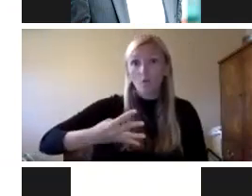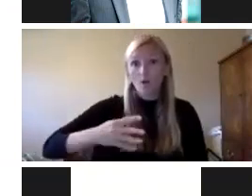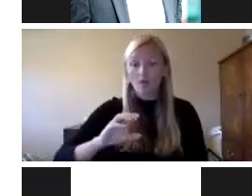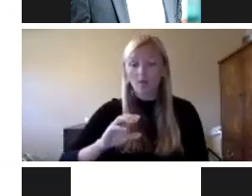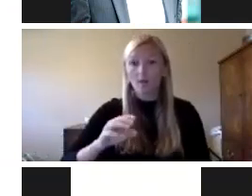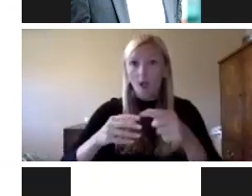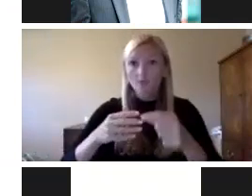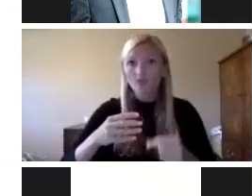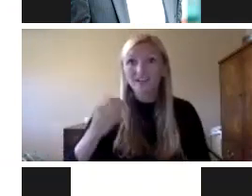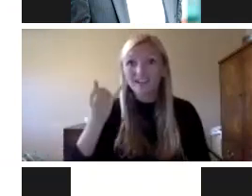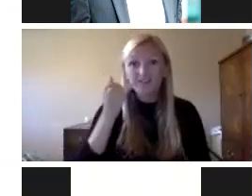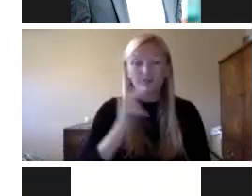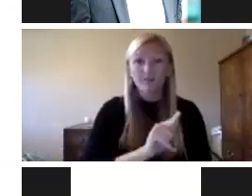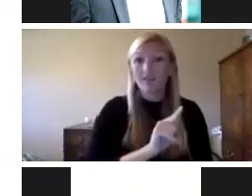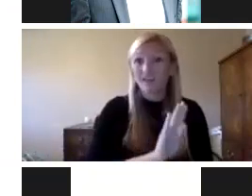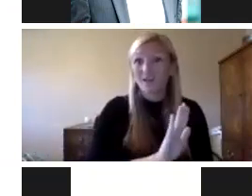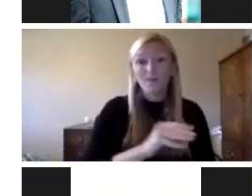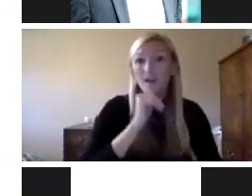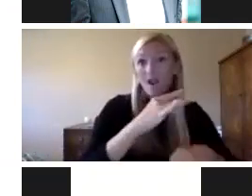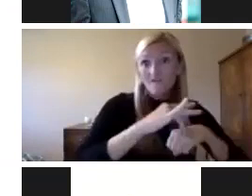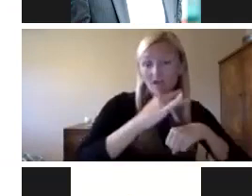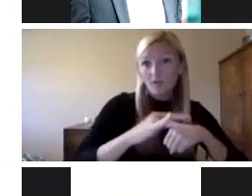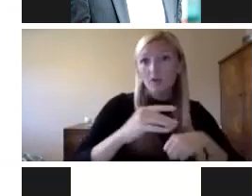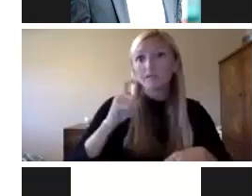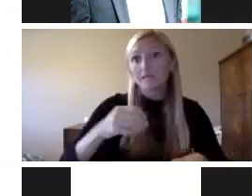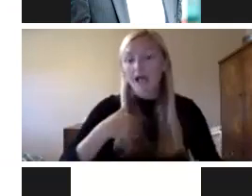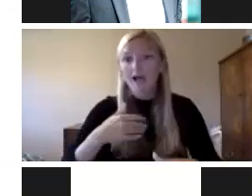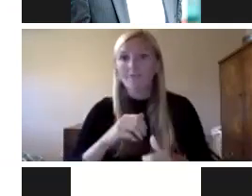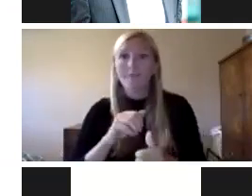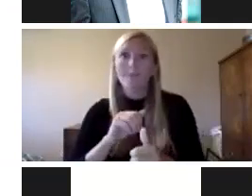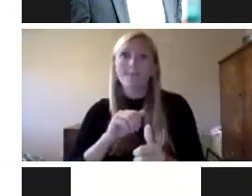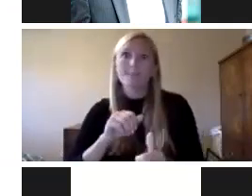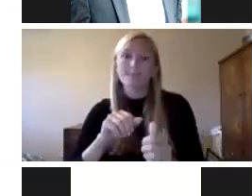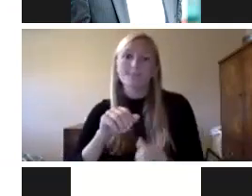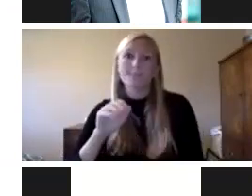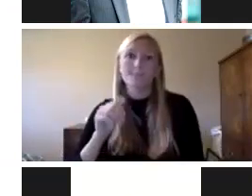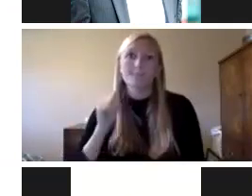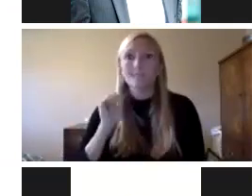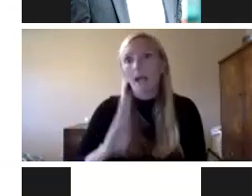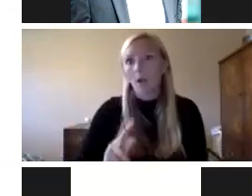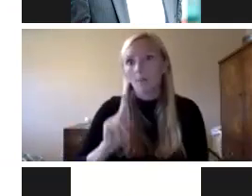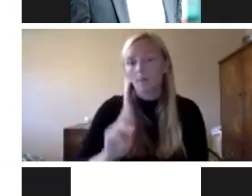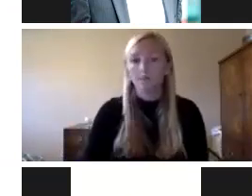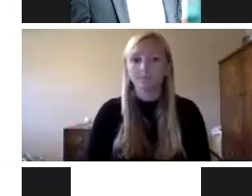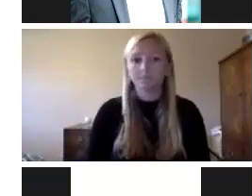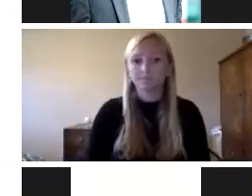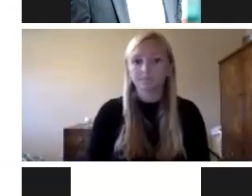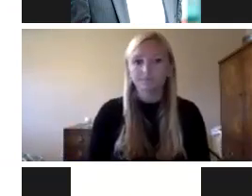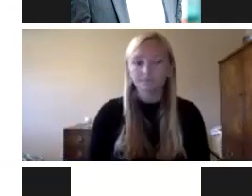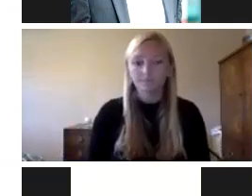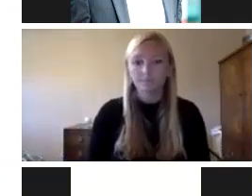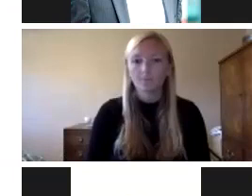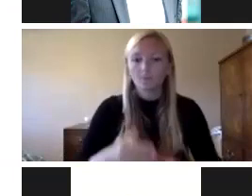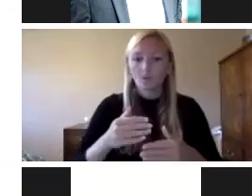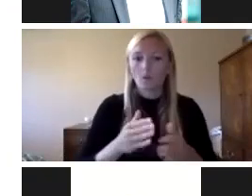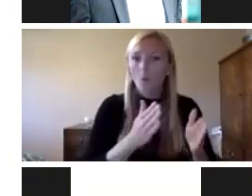weren't necessarily available. They should be developed to support day-to-day operations. Orders of succession, like I said,